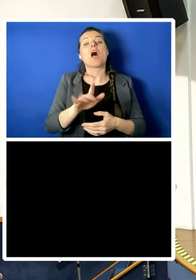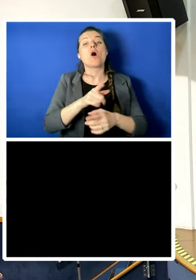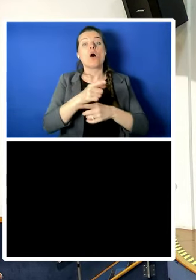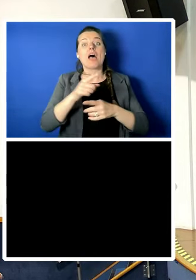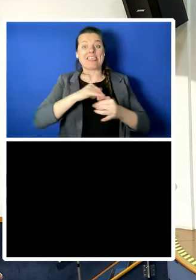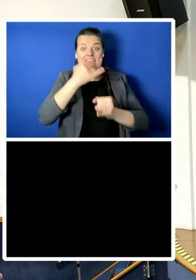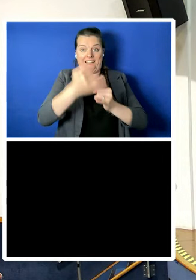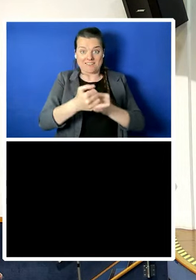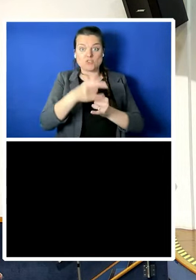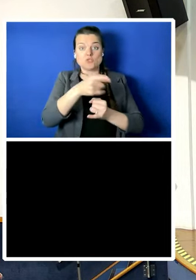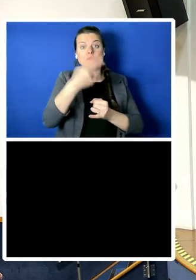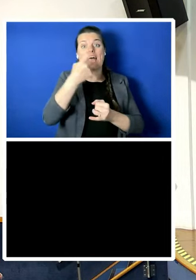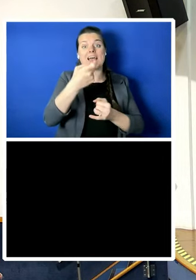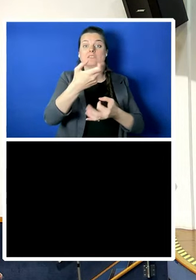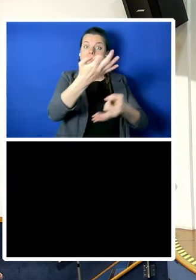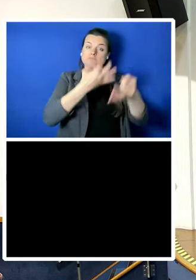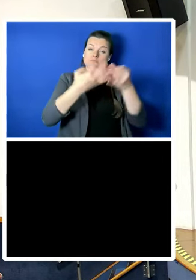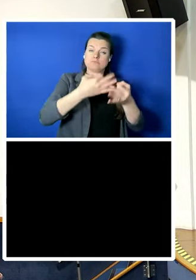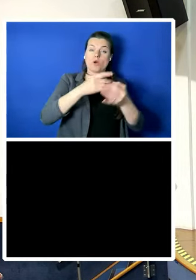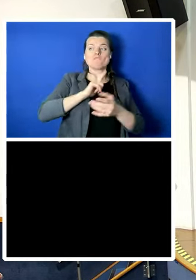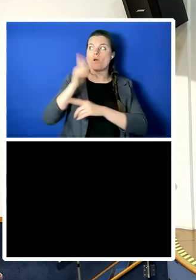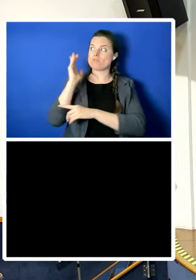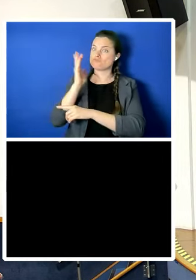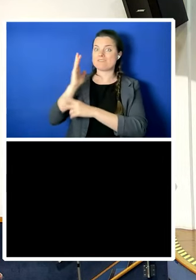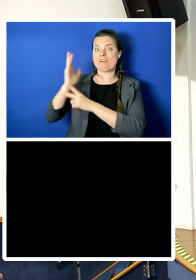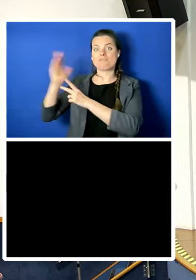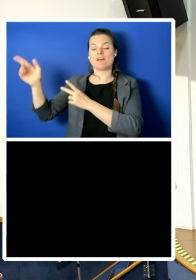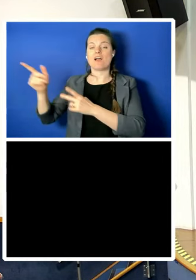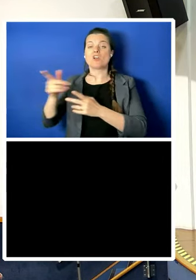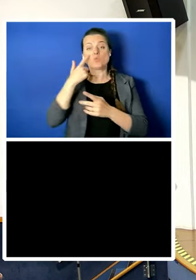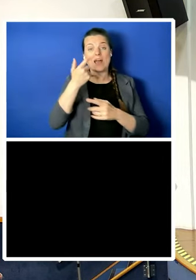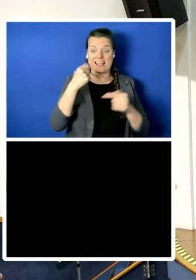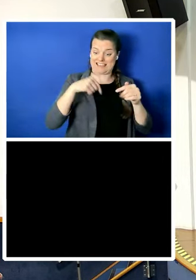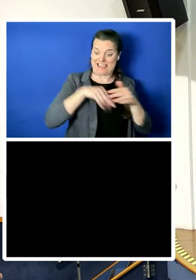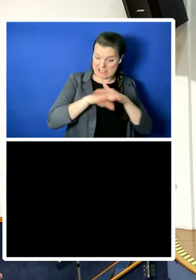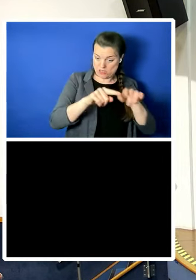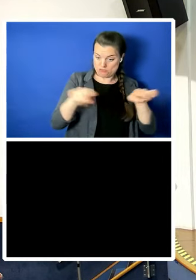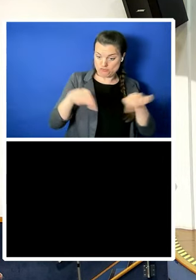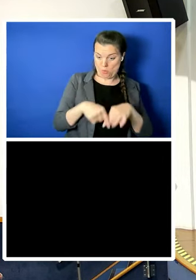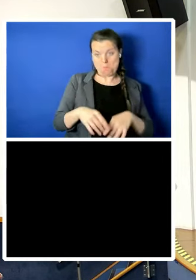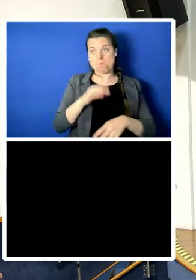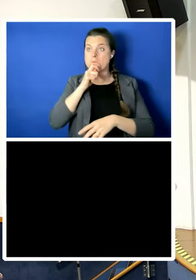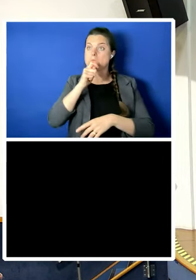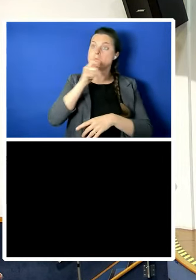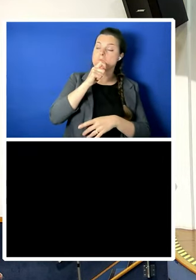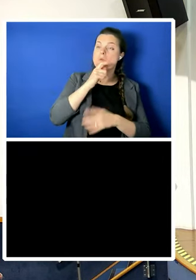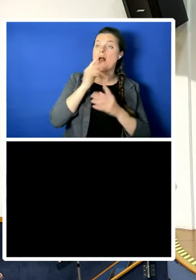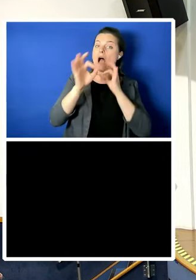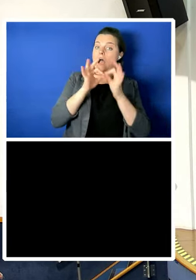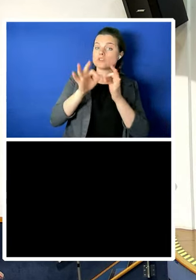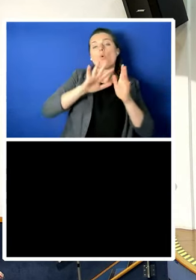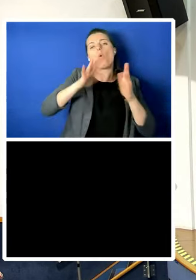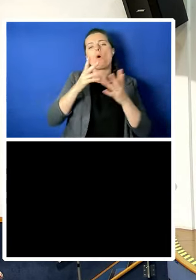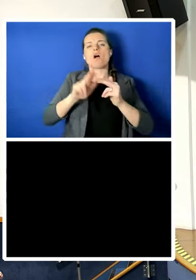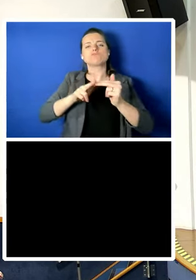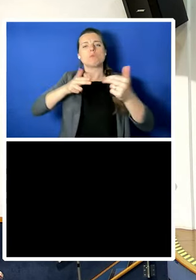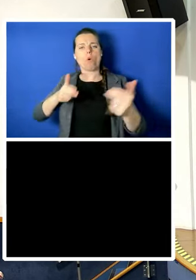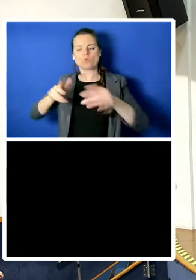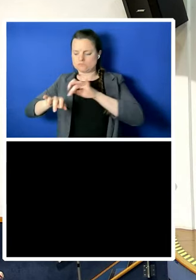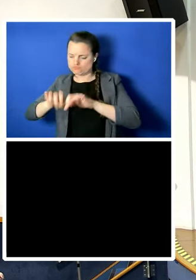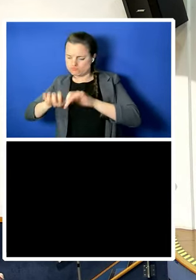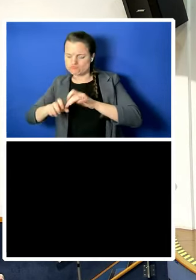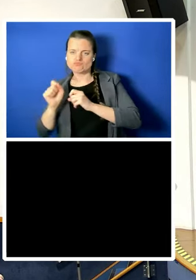both online and offline, and online and in person after the panel has spoken. So over to you, Bea.